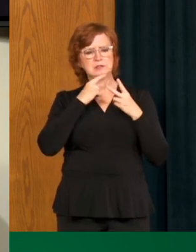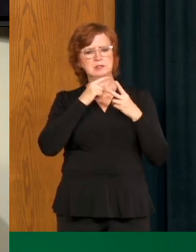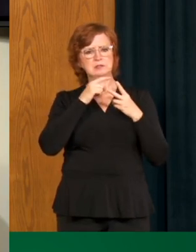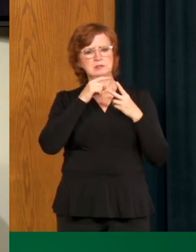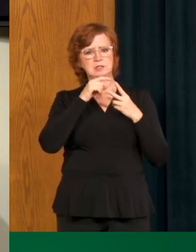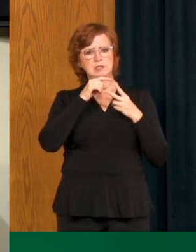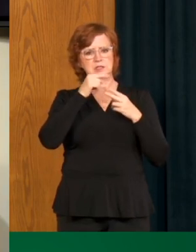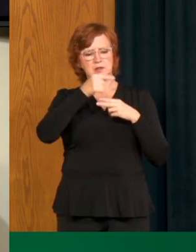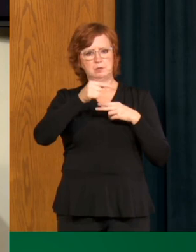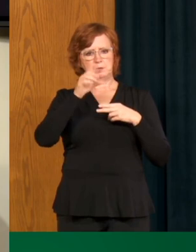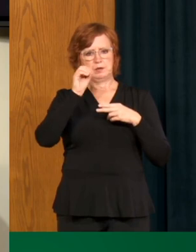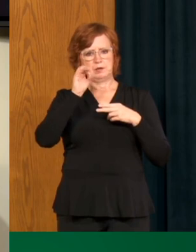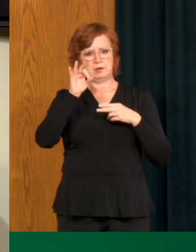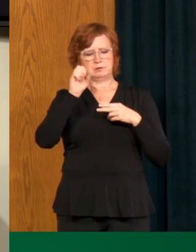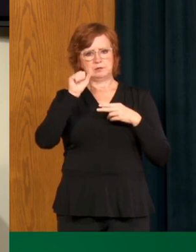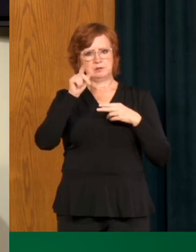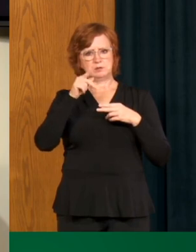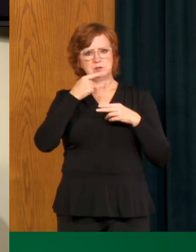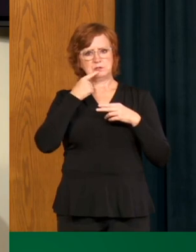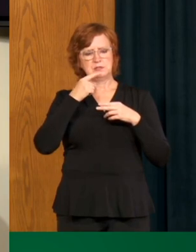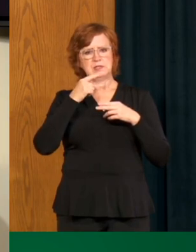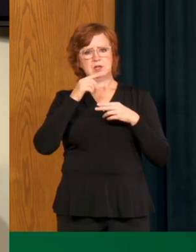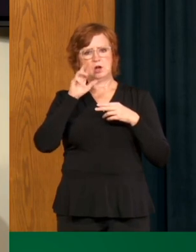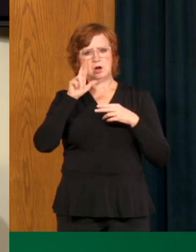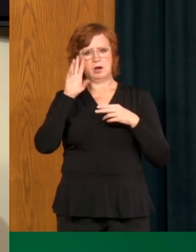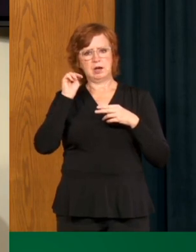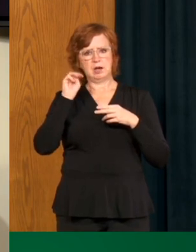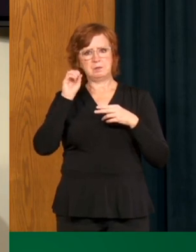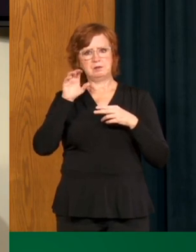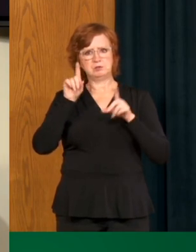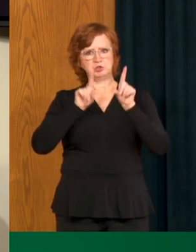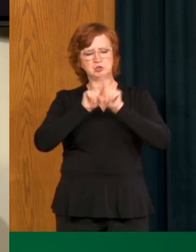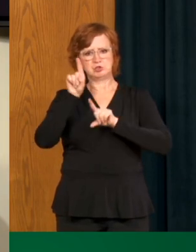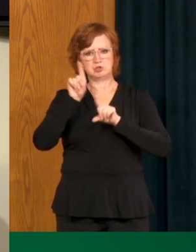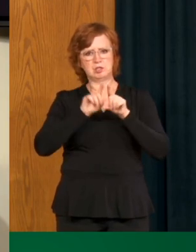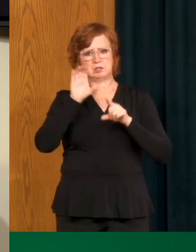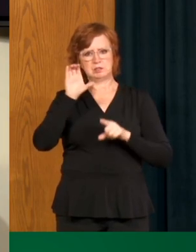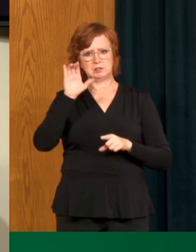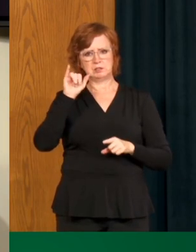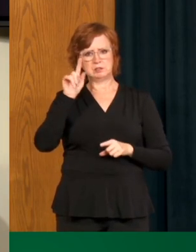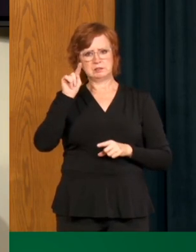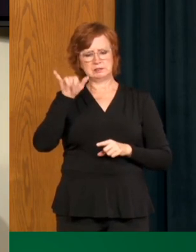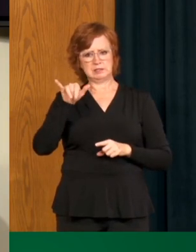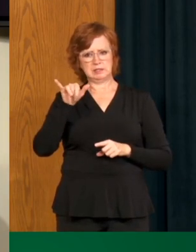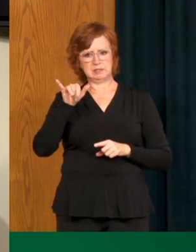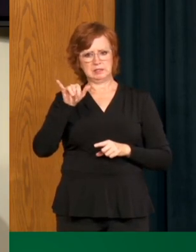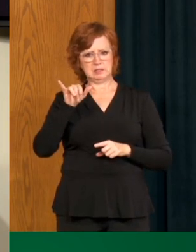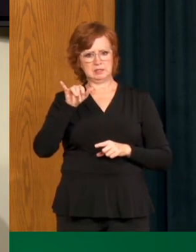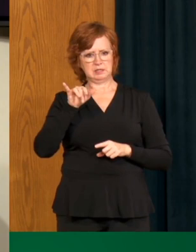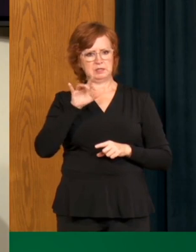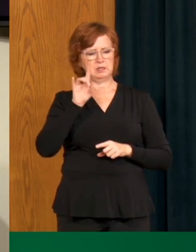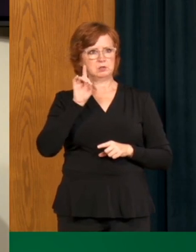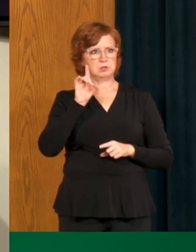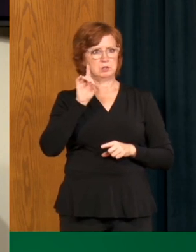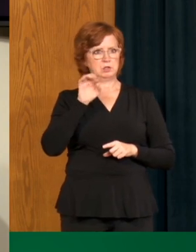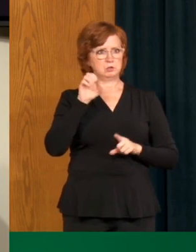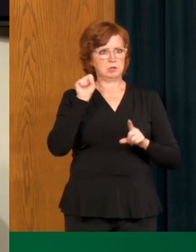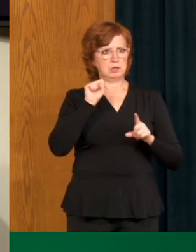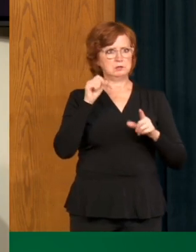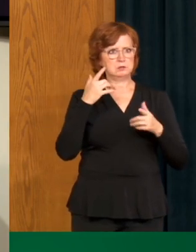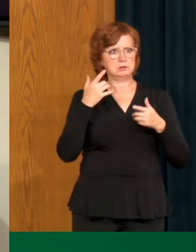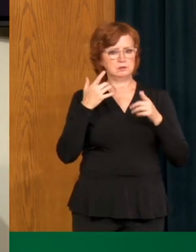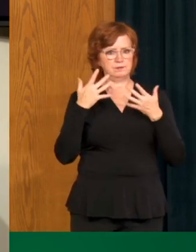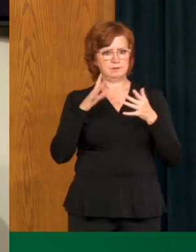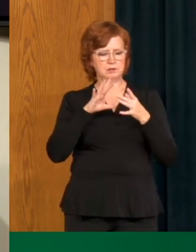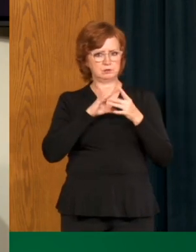of the possible cases were in the RM of Star City. Uh, is that the case? I think Dr. Shahab had addressed that in